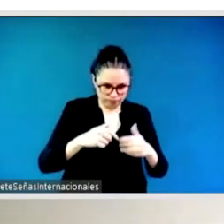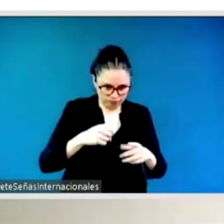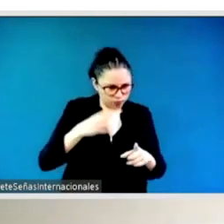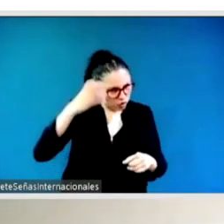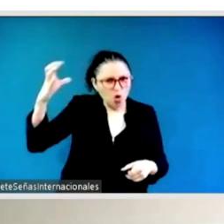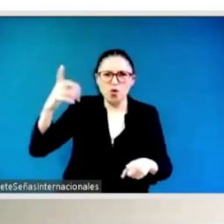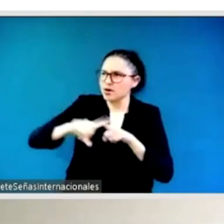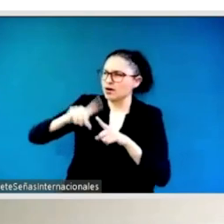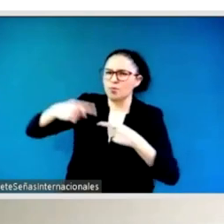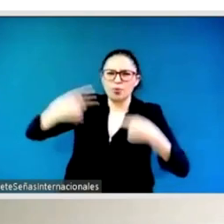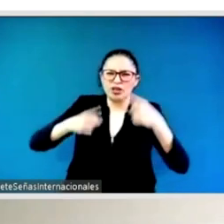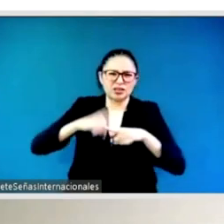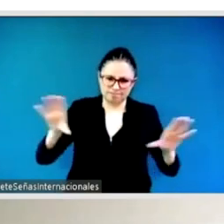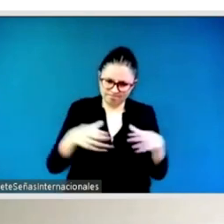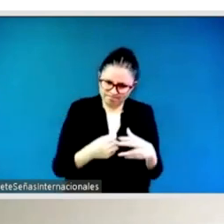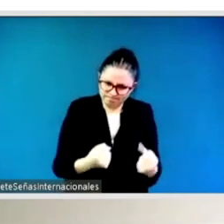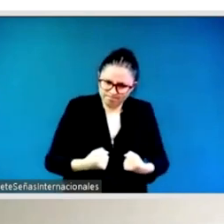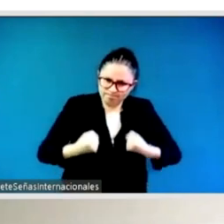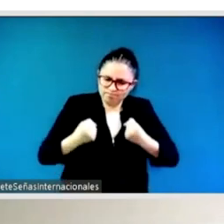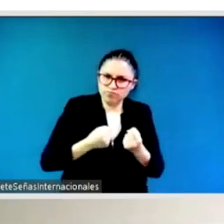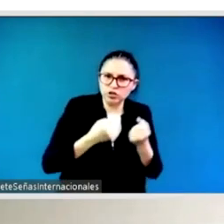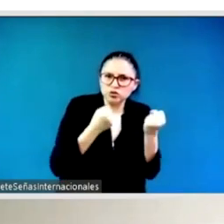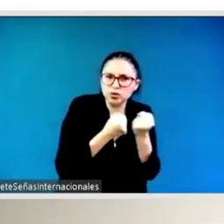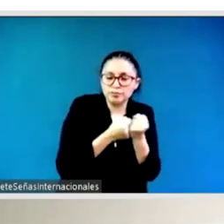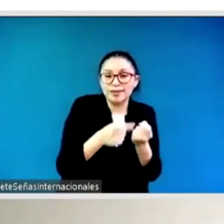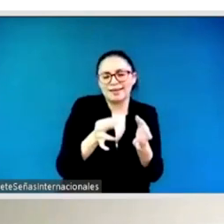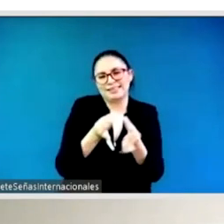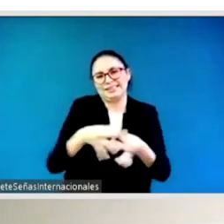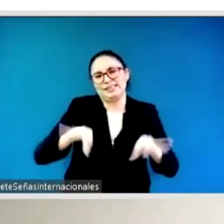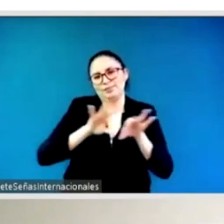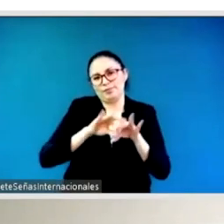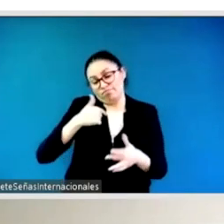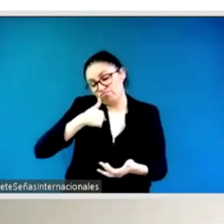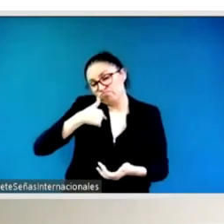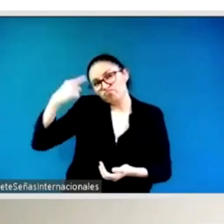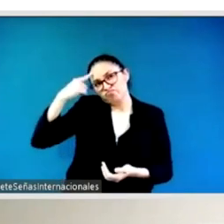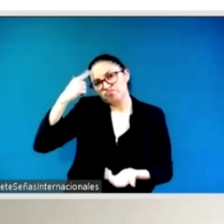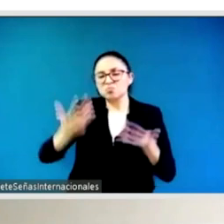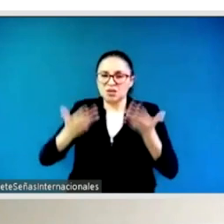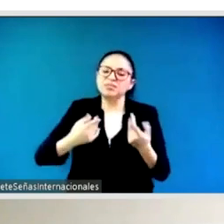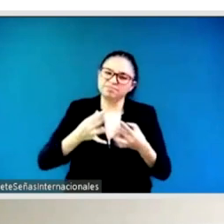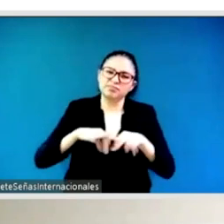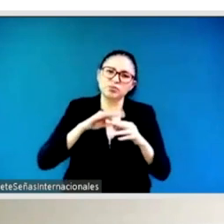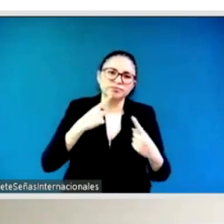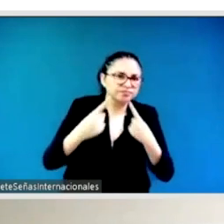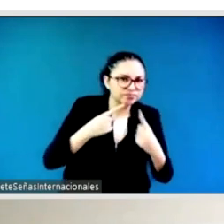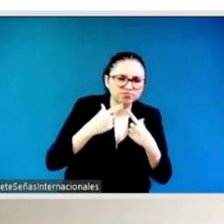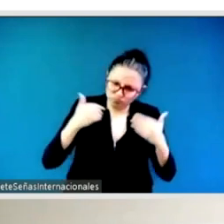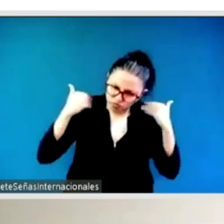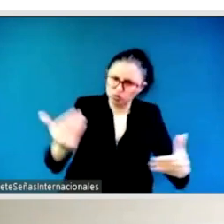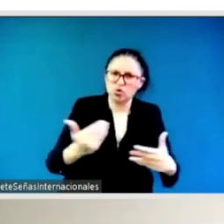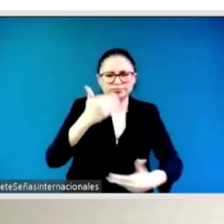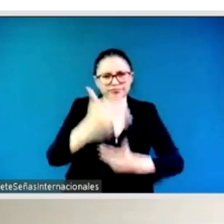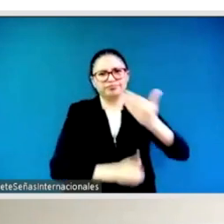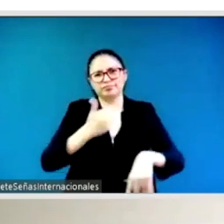so i think this is a conversation we need to continue uh as well and yeah thank you thank you so much